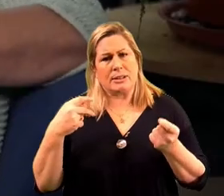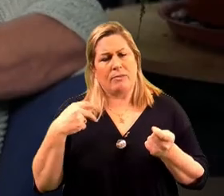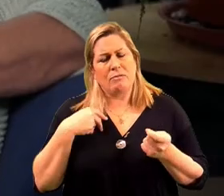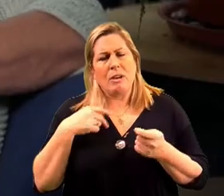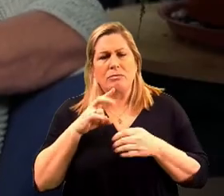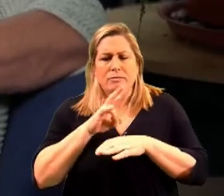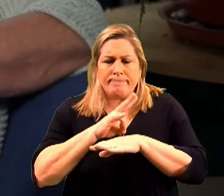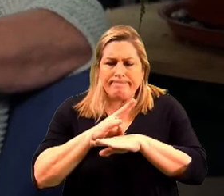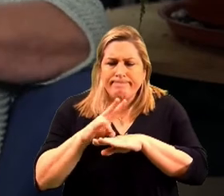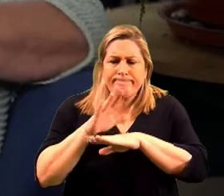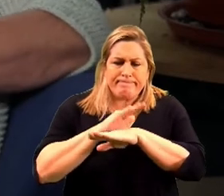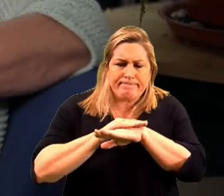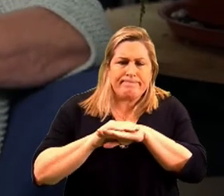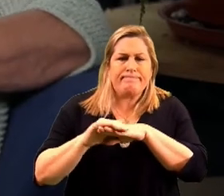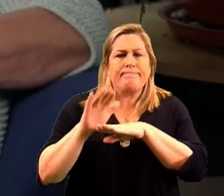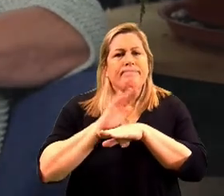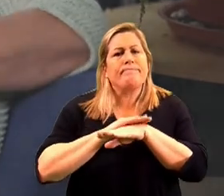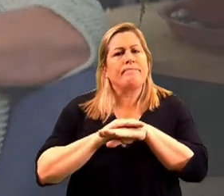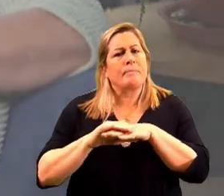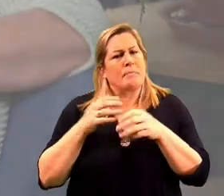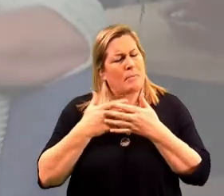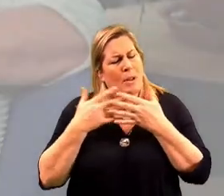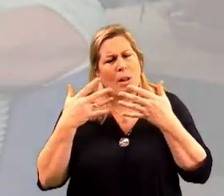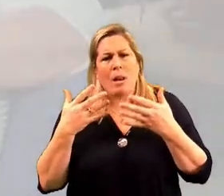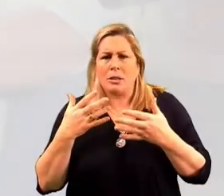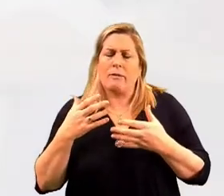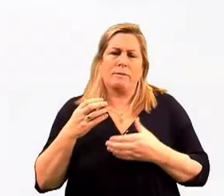and gentle and with a huge amount of compassion